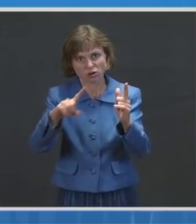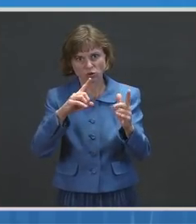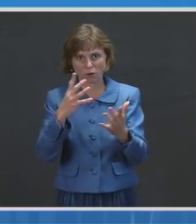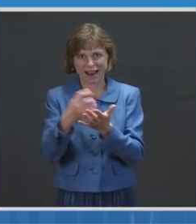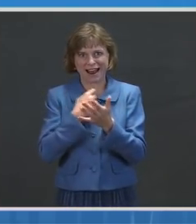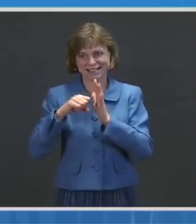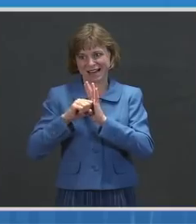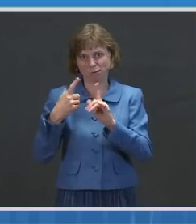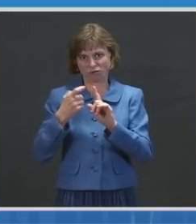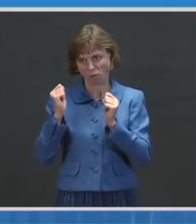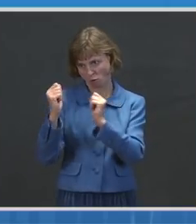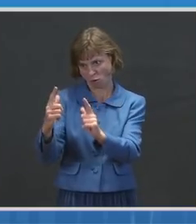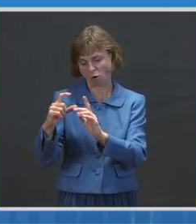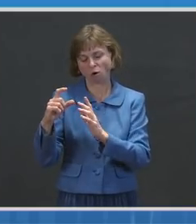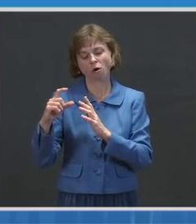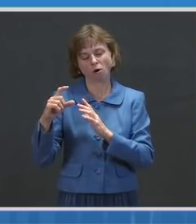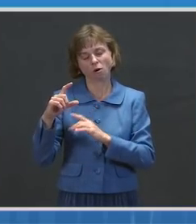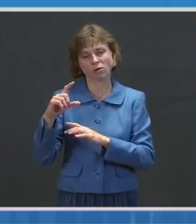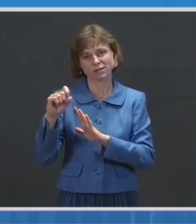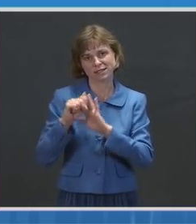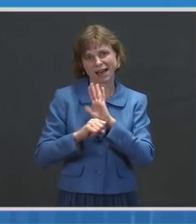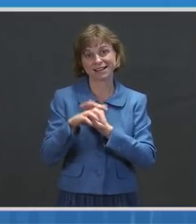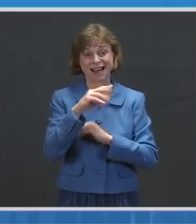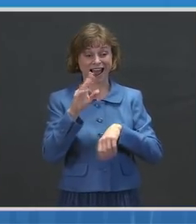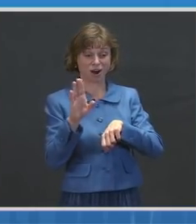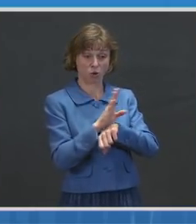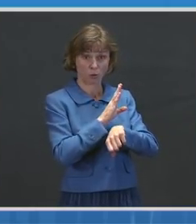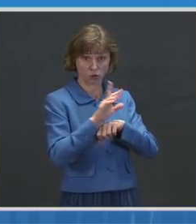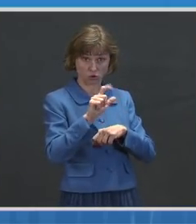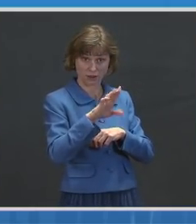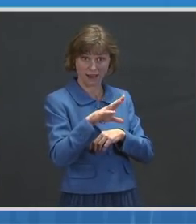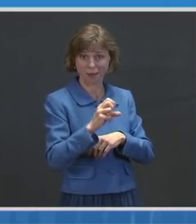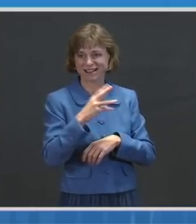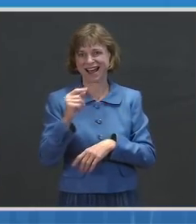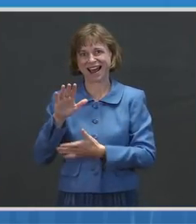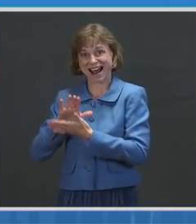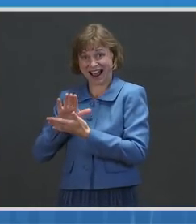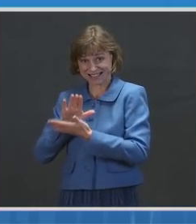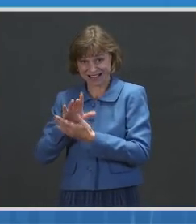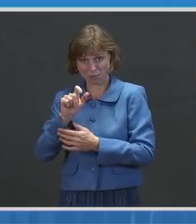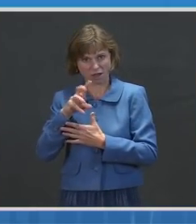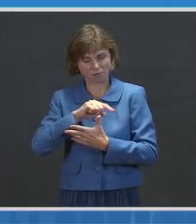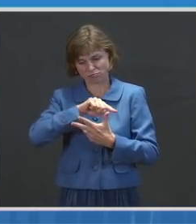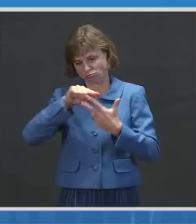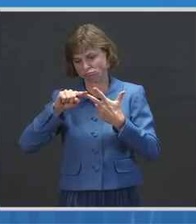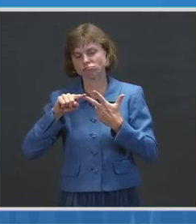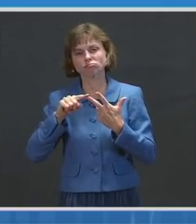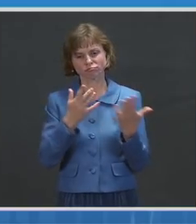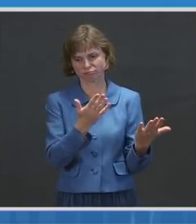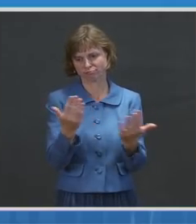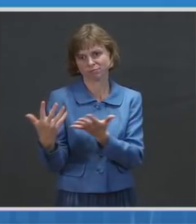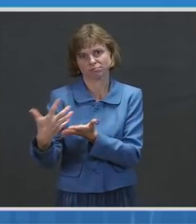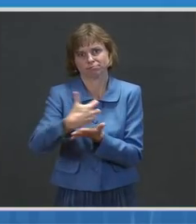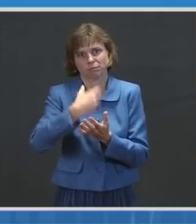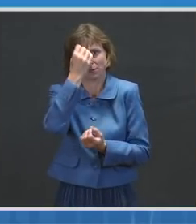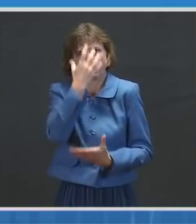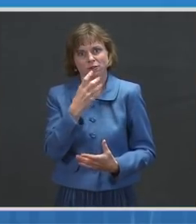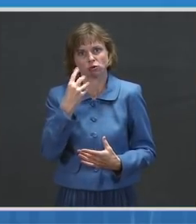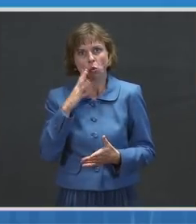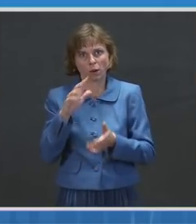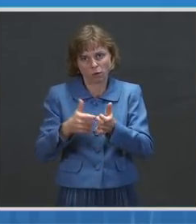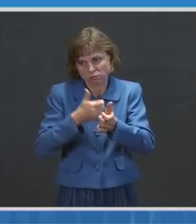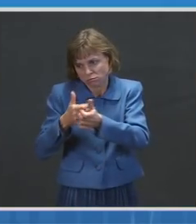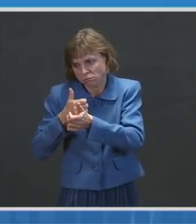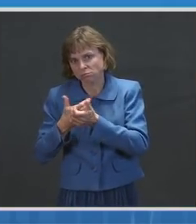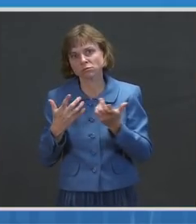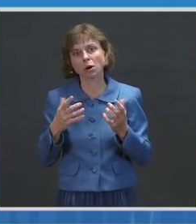collaborations from commercial labs as well as academic labs. So, we anticipate that we're probably going to be sequencing up to threefold more than